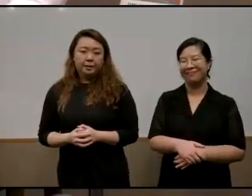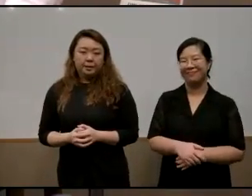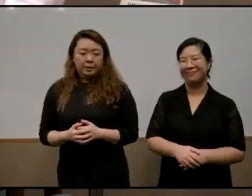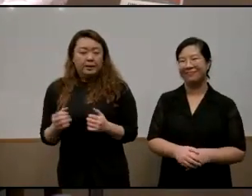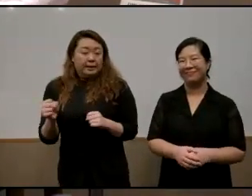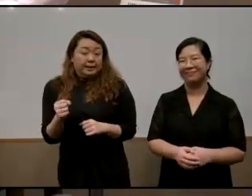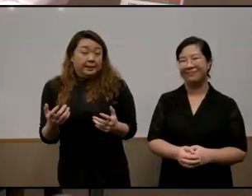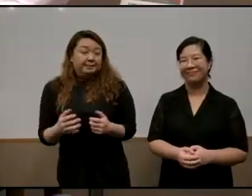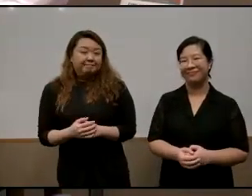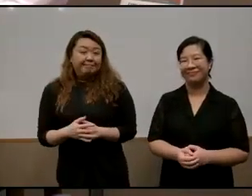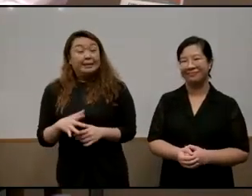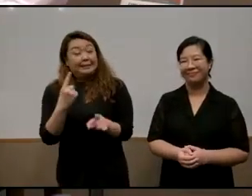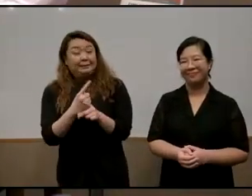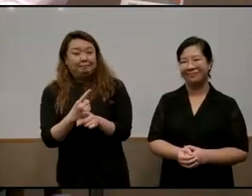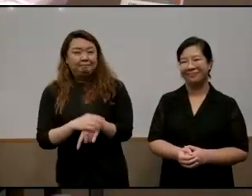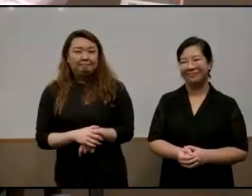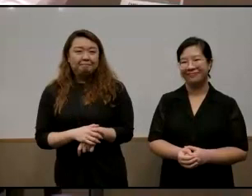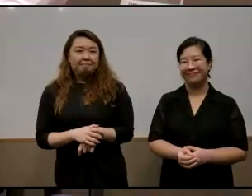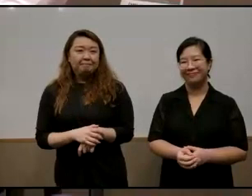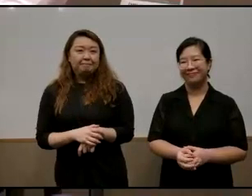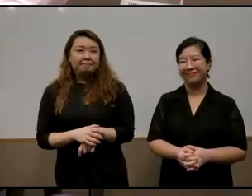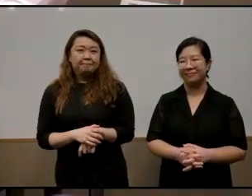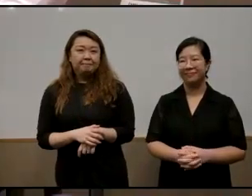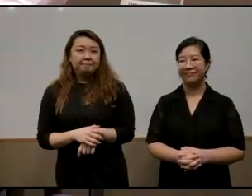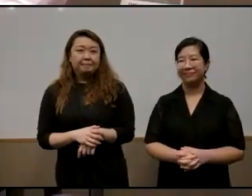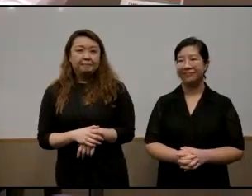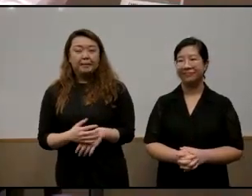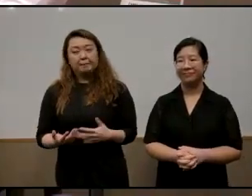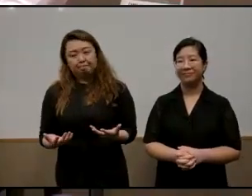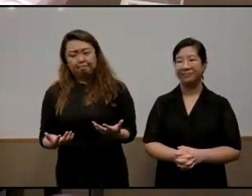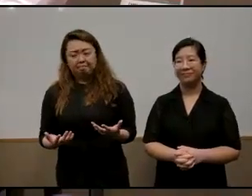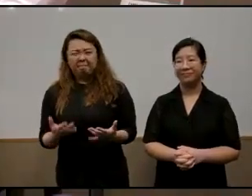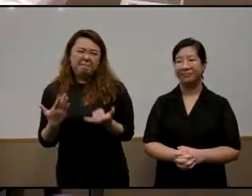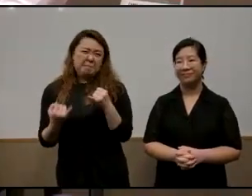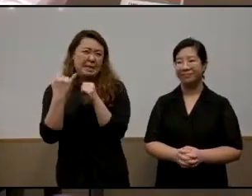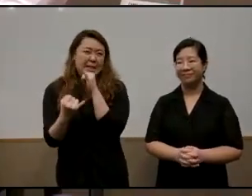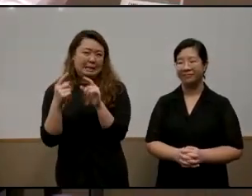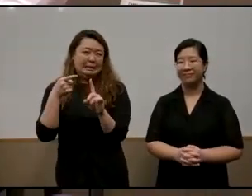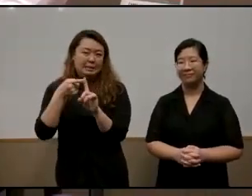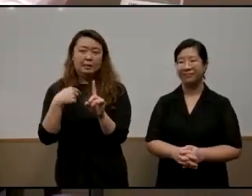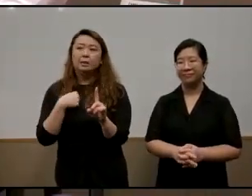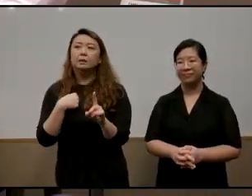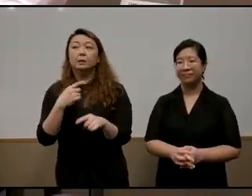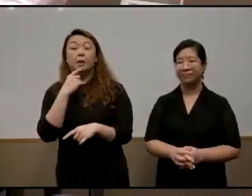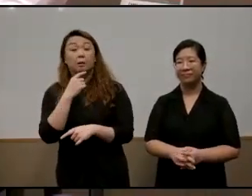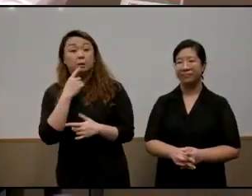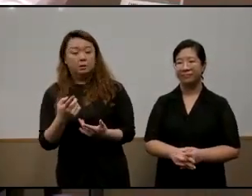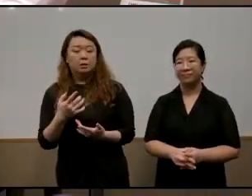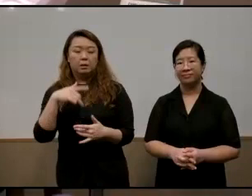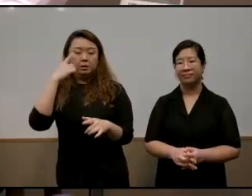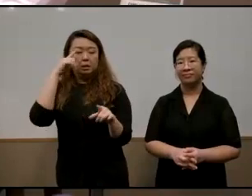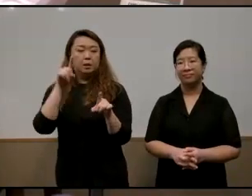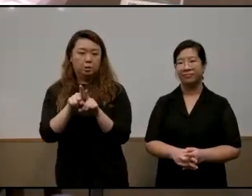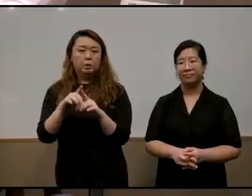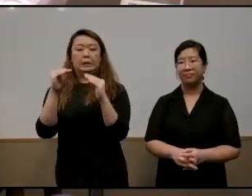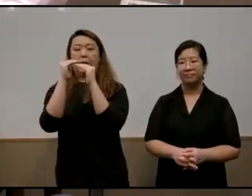that's right and um yeah maybe the last point that i will mention is that any i do agree that inequality